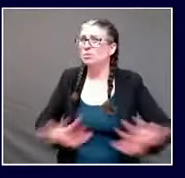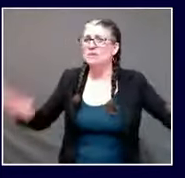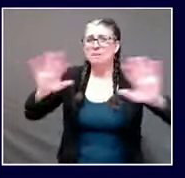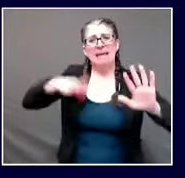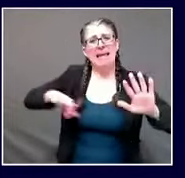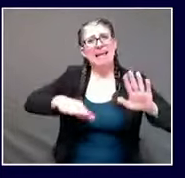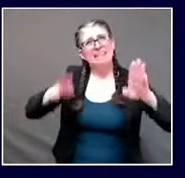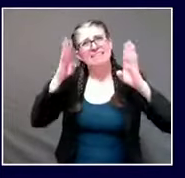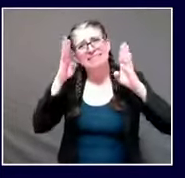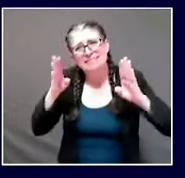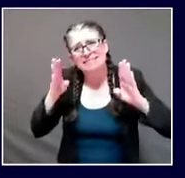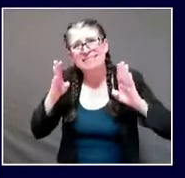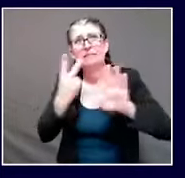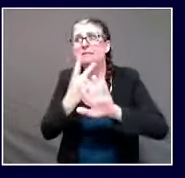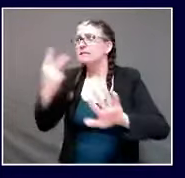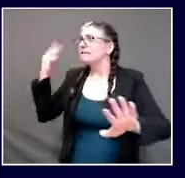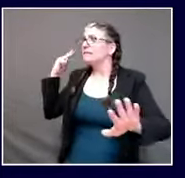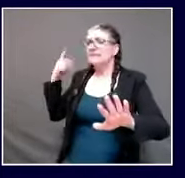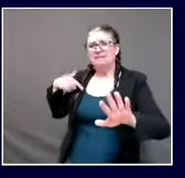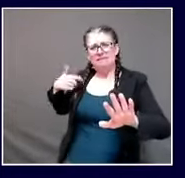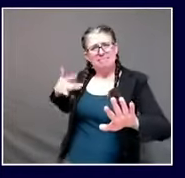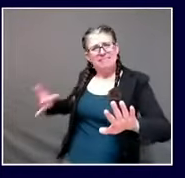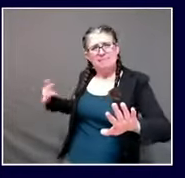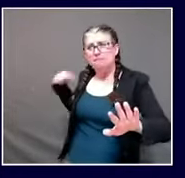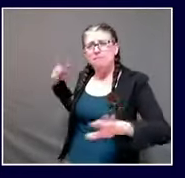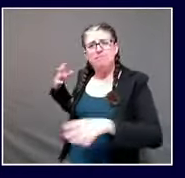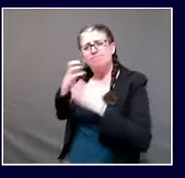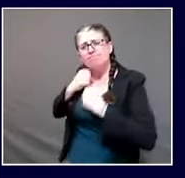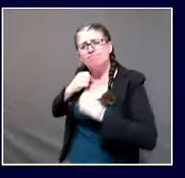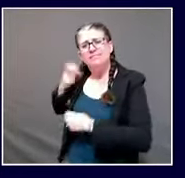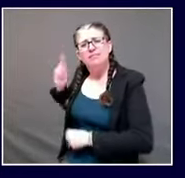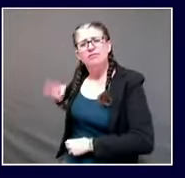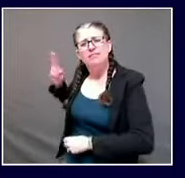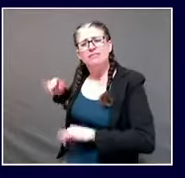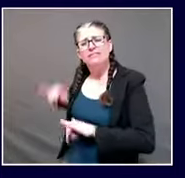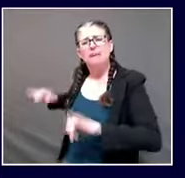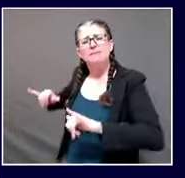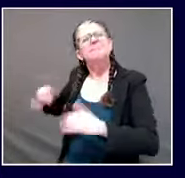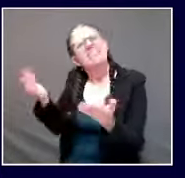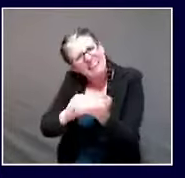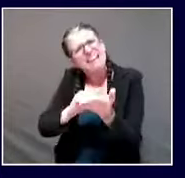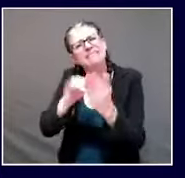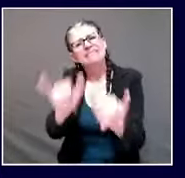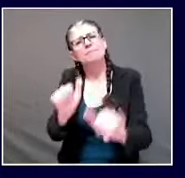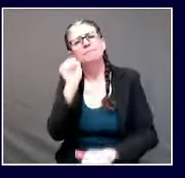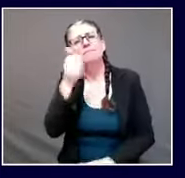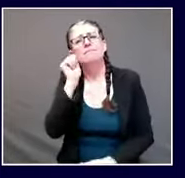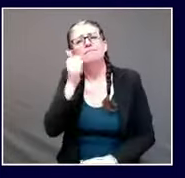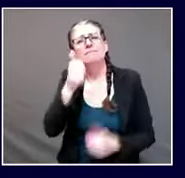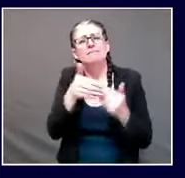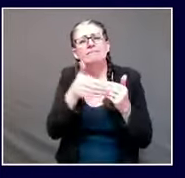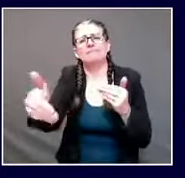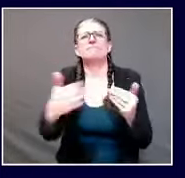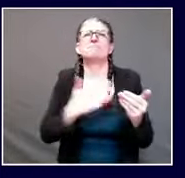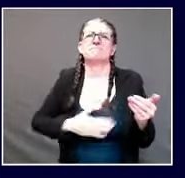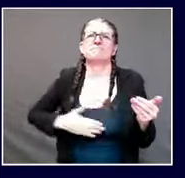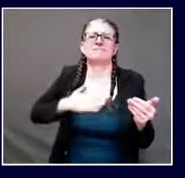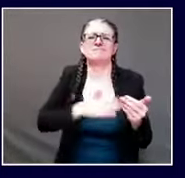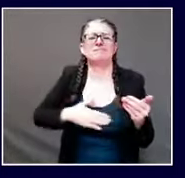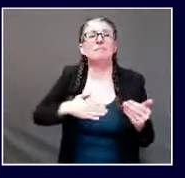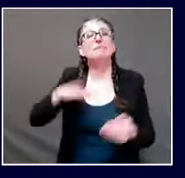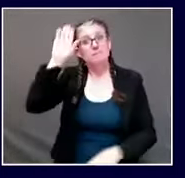And some of them may receive emergency approval within a few weeks. But realistically, no matter how you cut it,